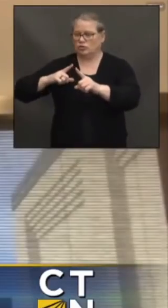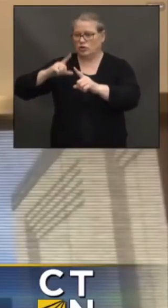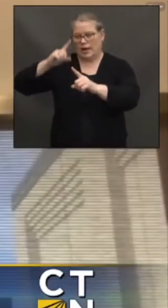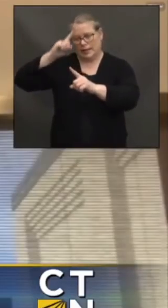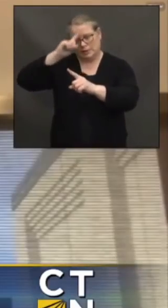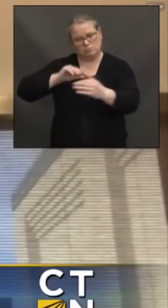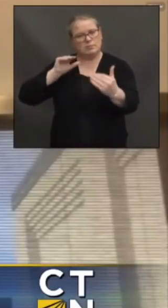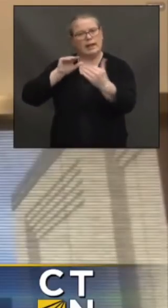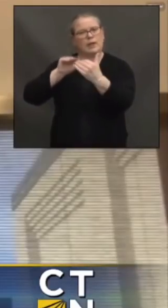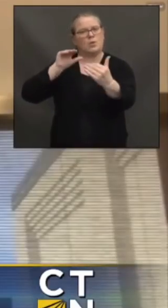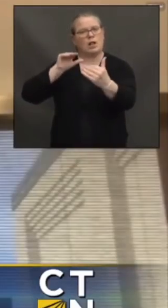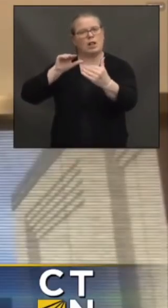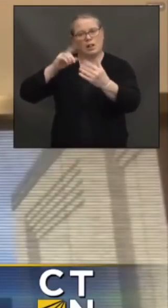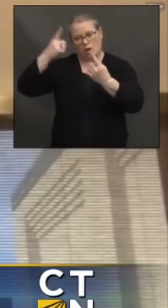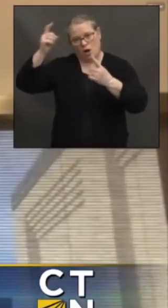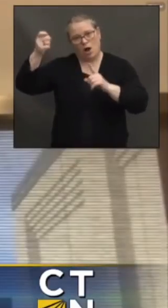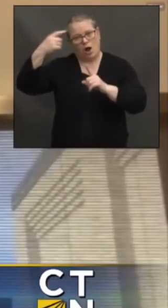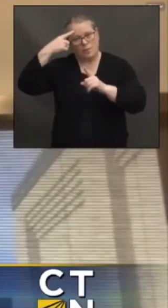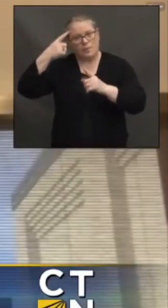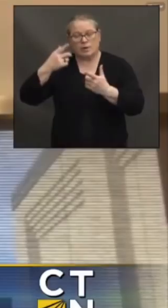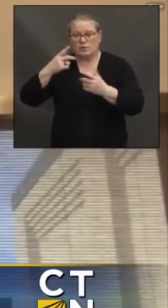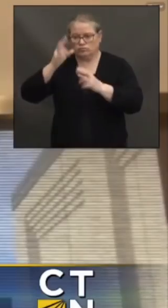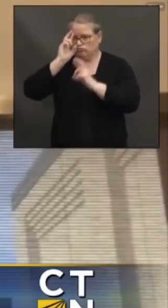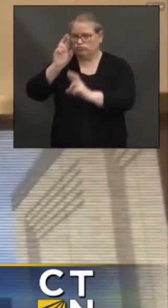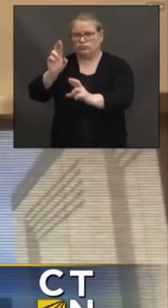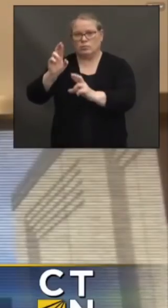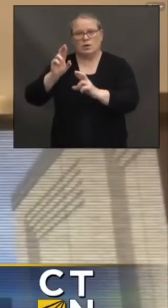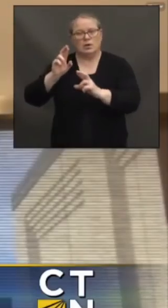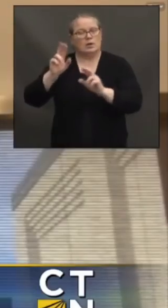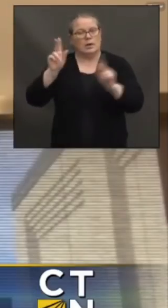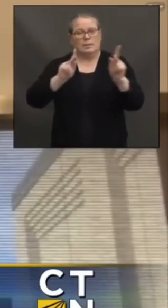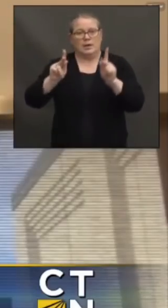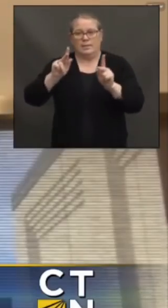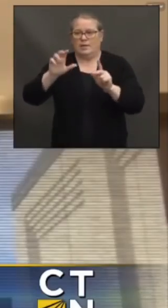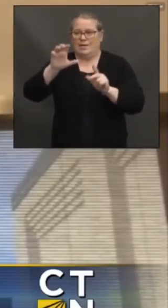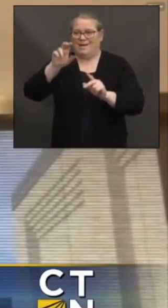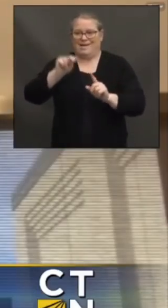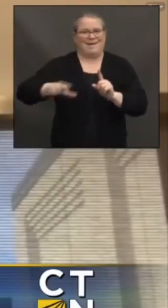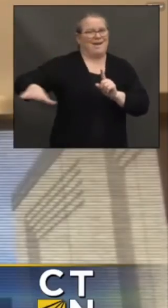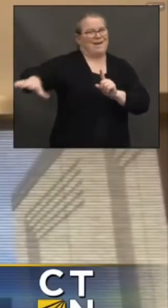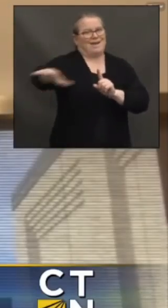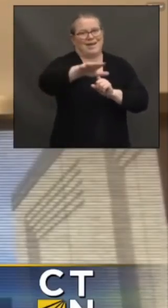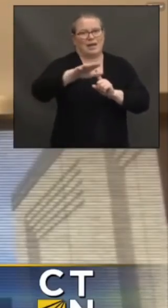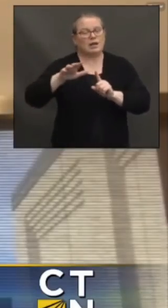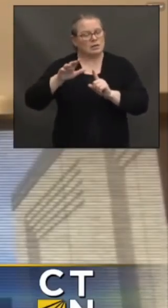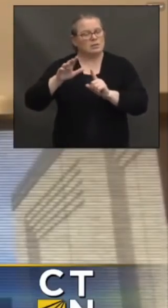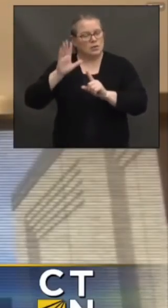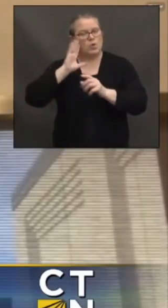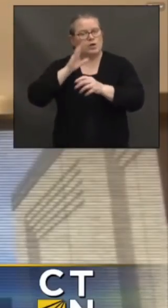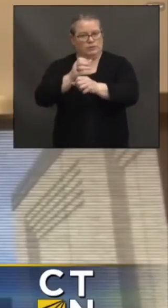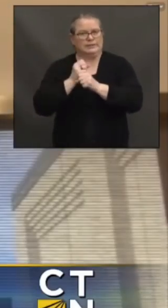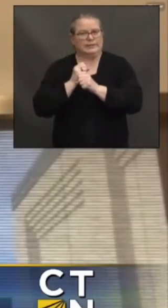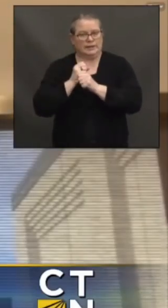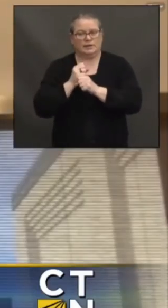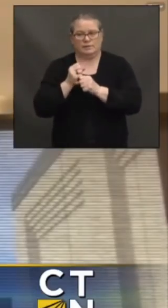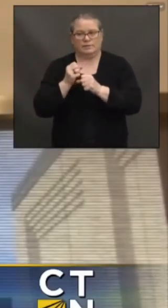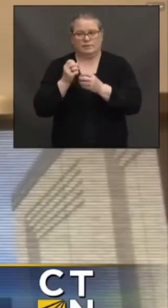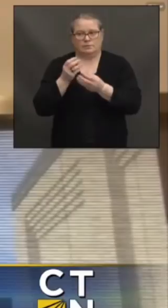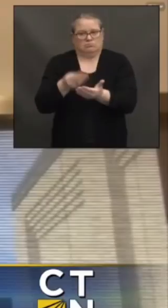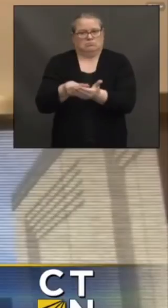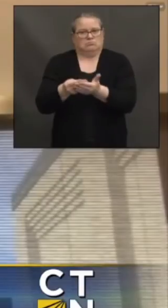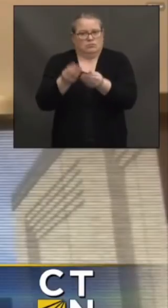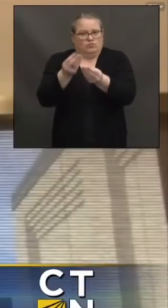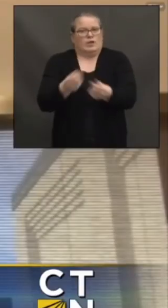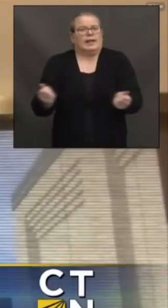jointly want to make sure that stakeholders across Connecticut receive relief were allowable under the